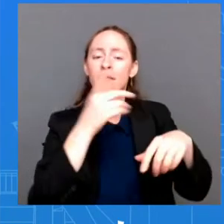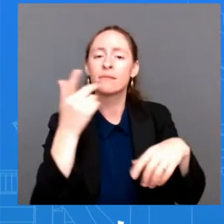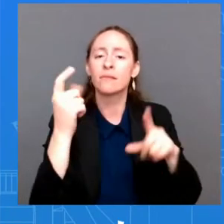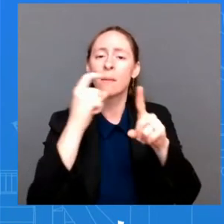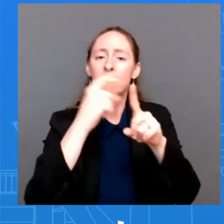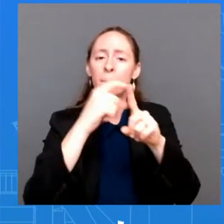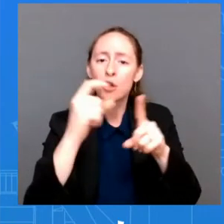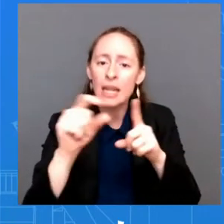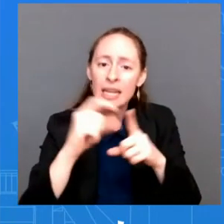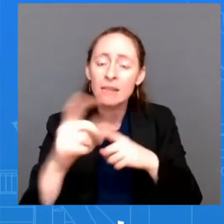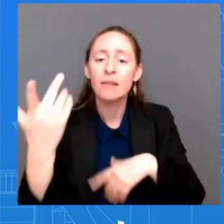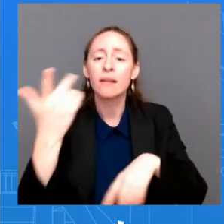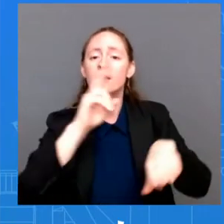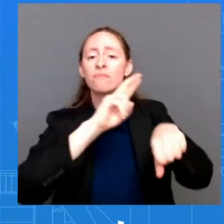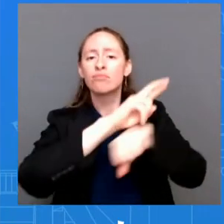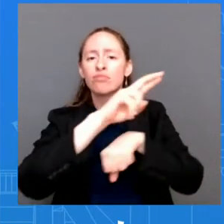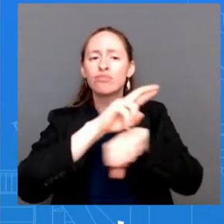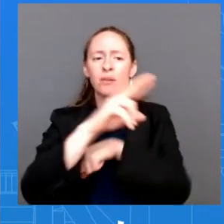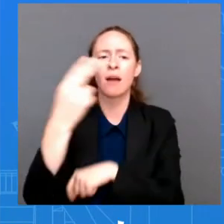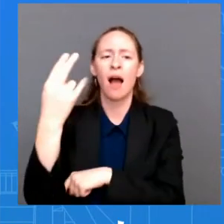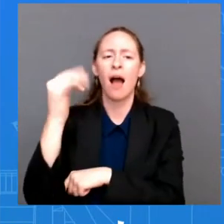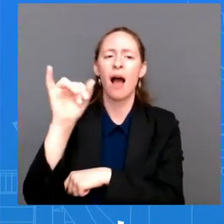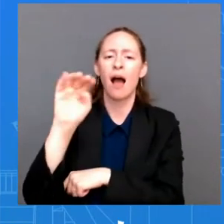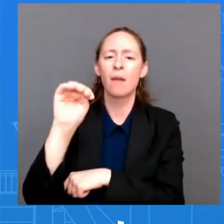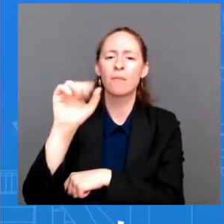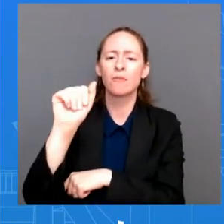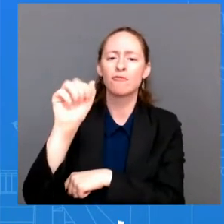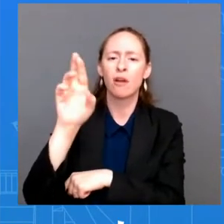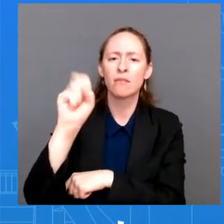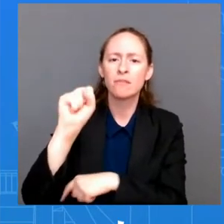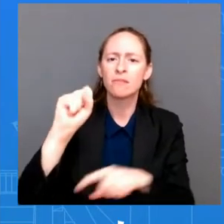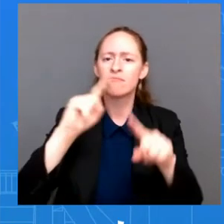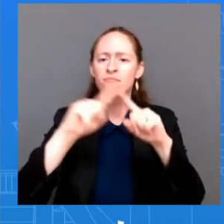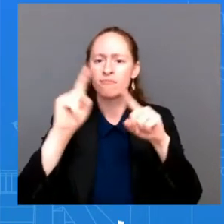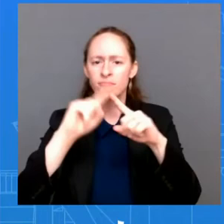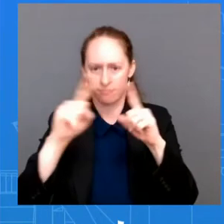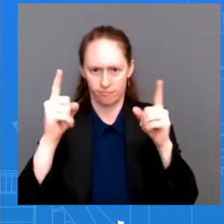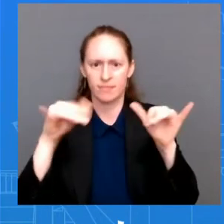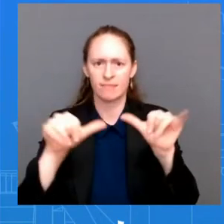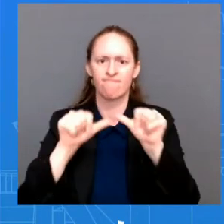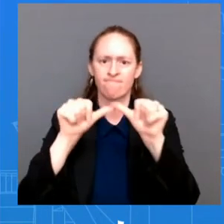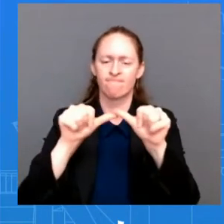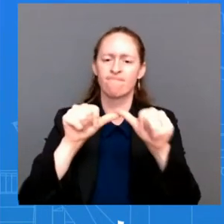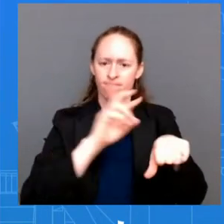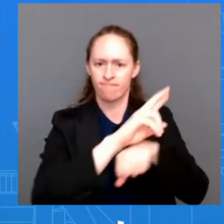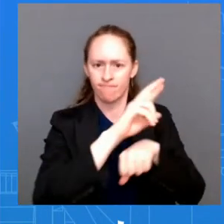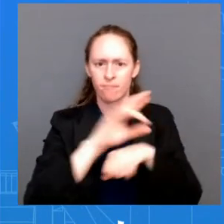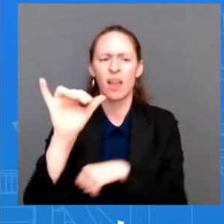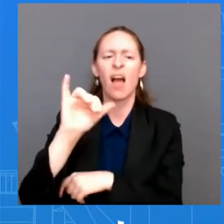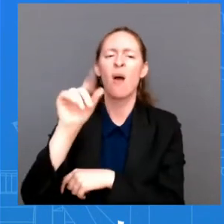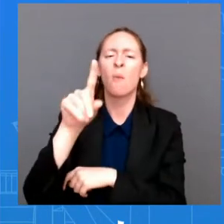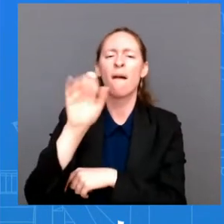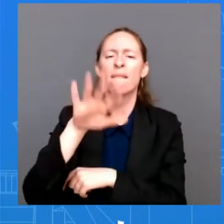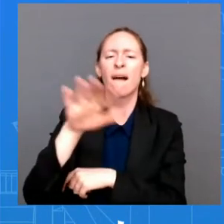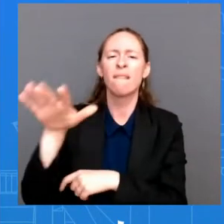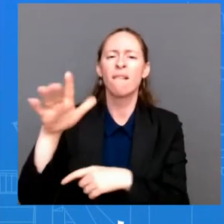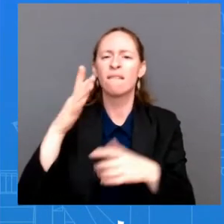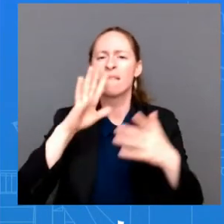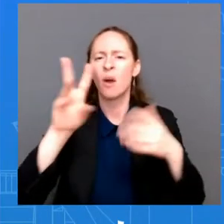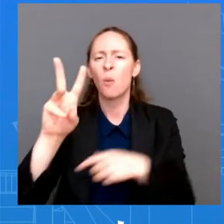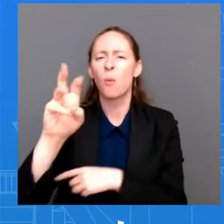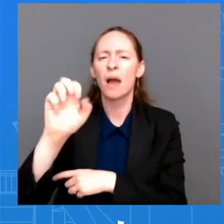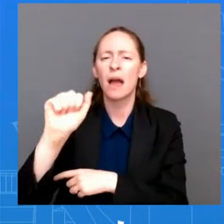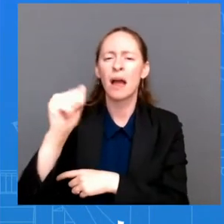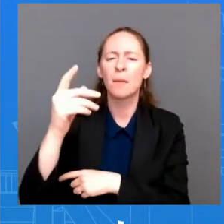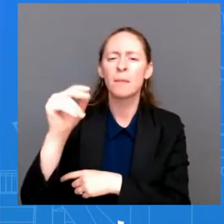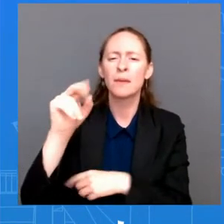as well as ammunition for the 155-millimeter artillery systems, which have already been supplied to Ukraine and are